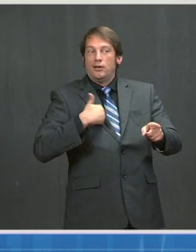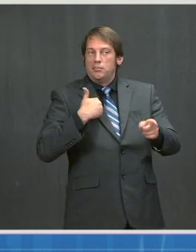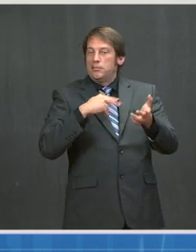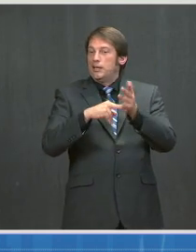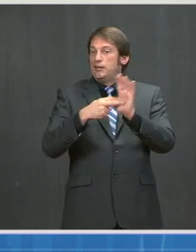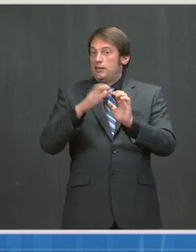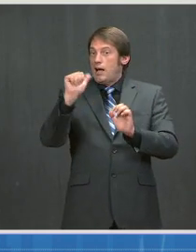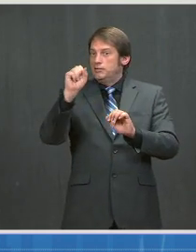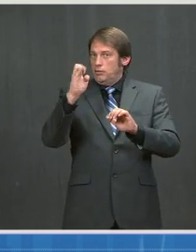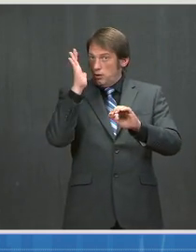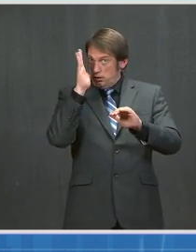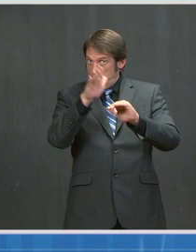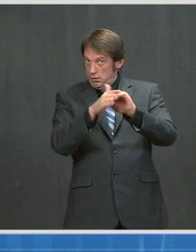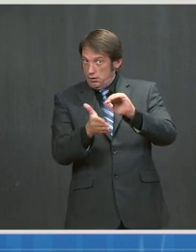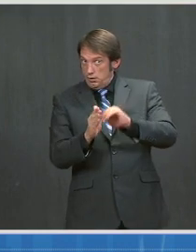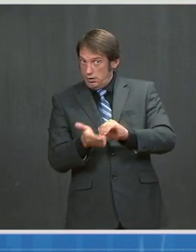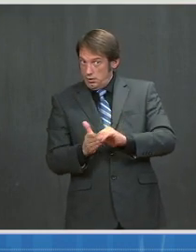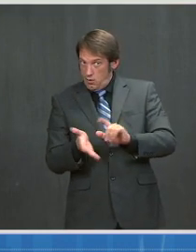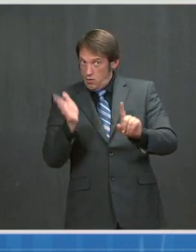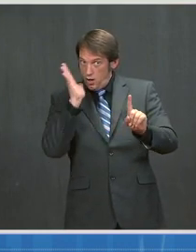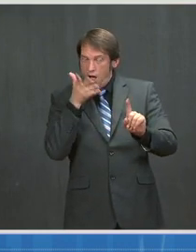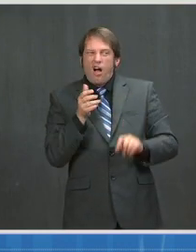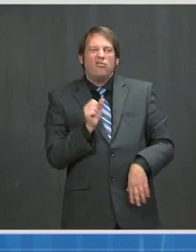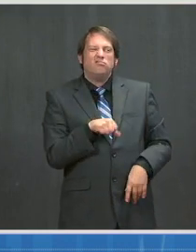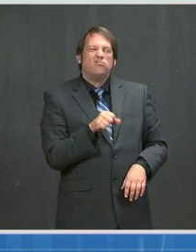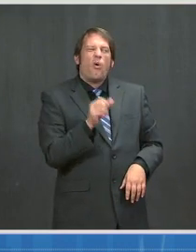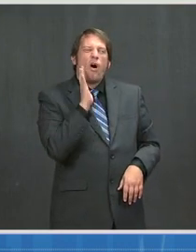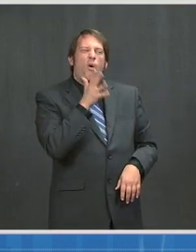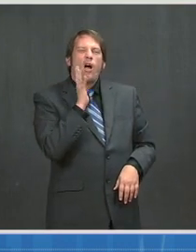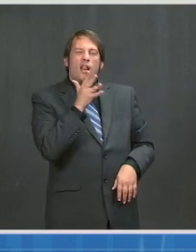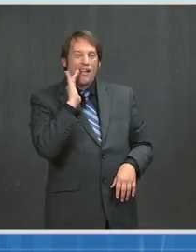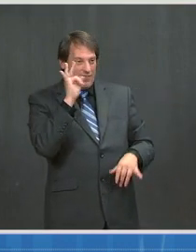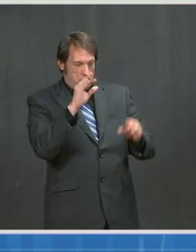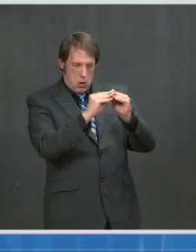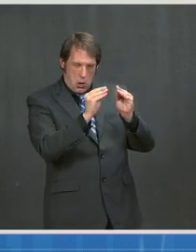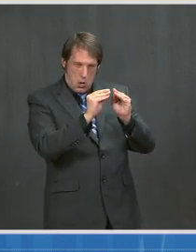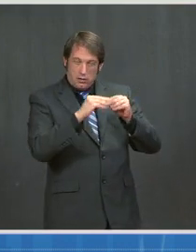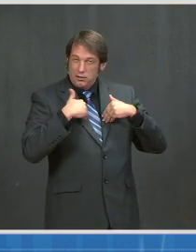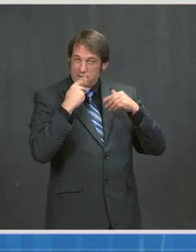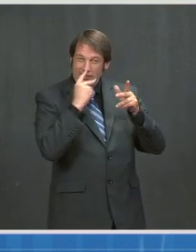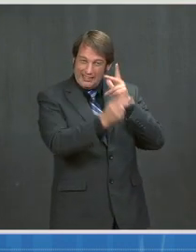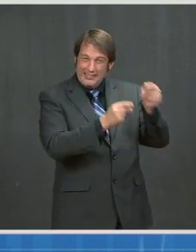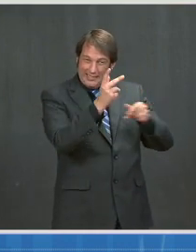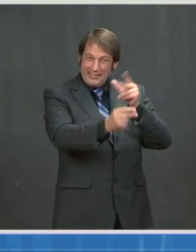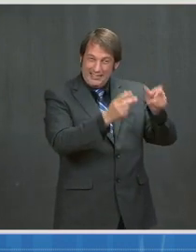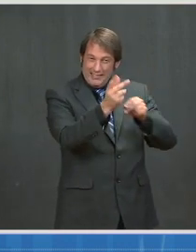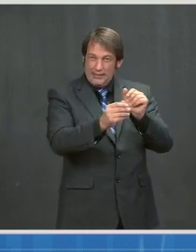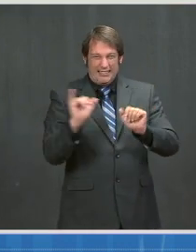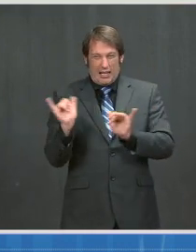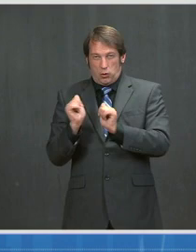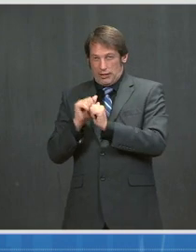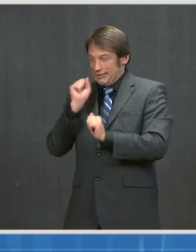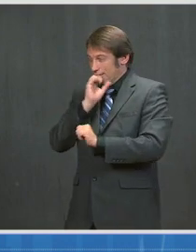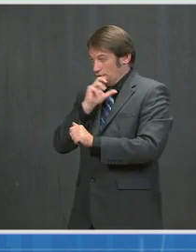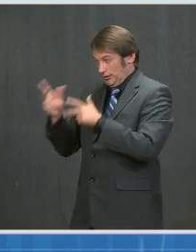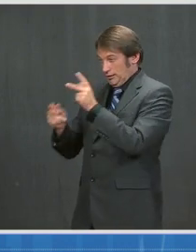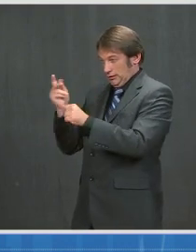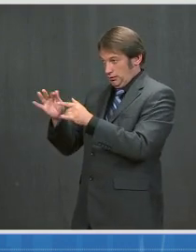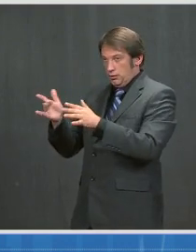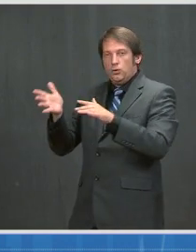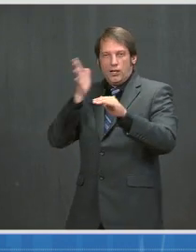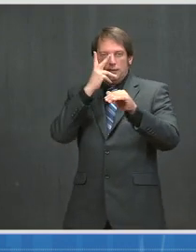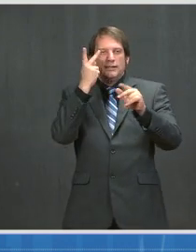I imagine it would be having a massive impact. I think what we've seen demographically is when we vaccinate large age strata, large age